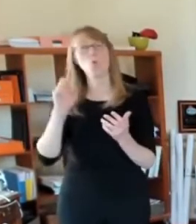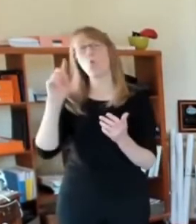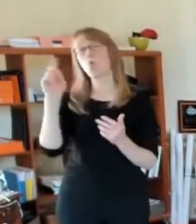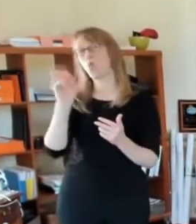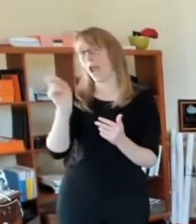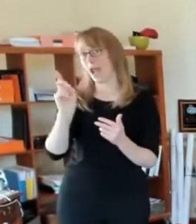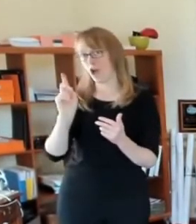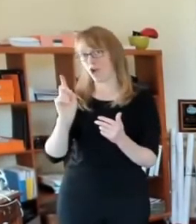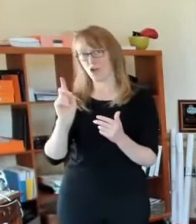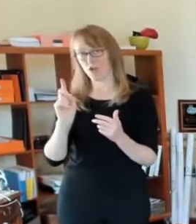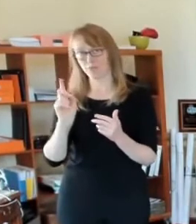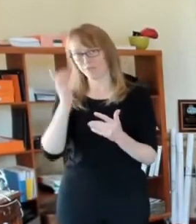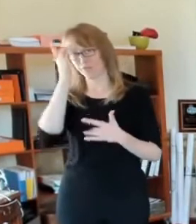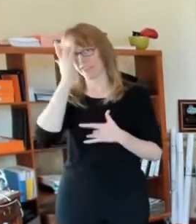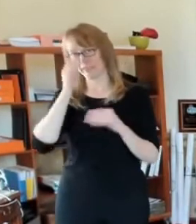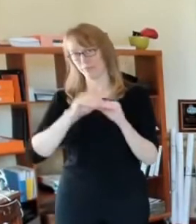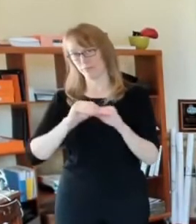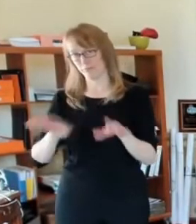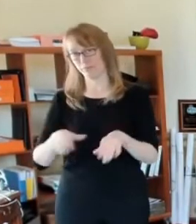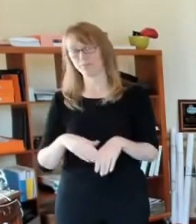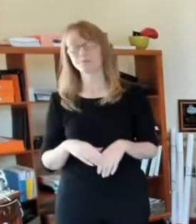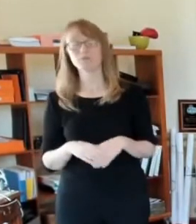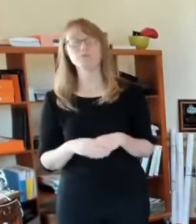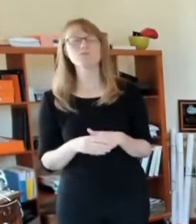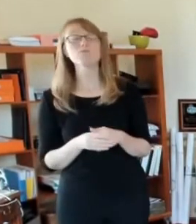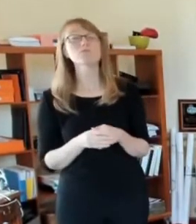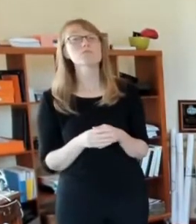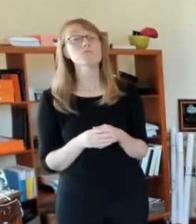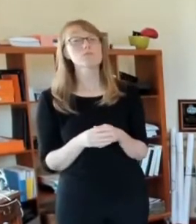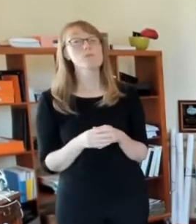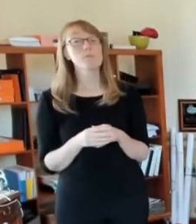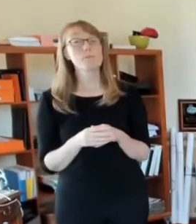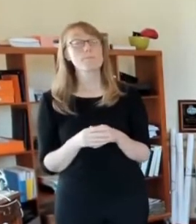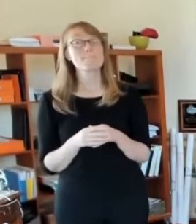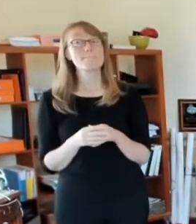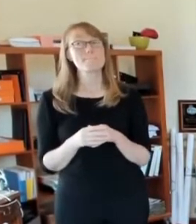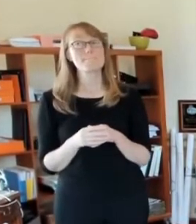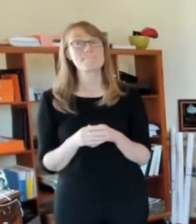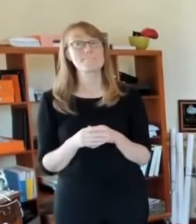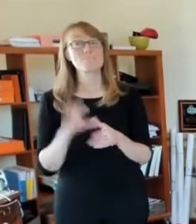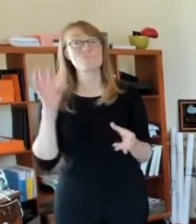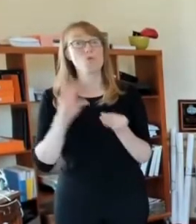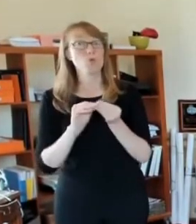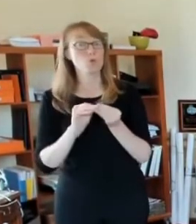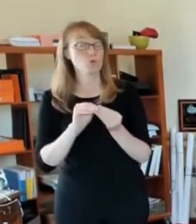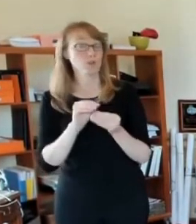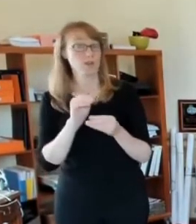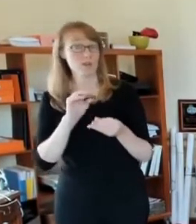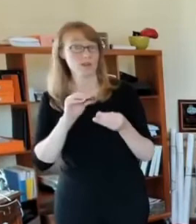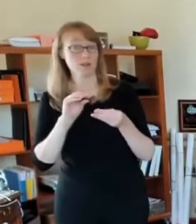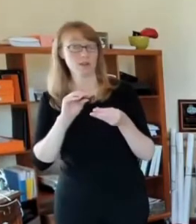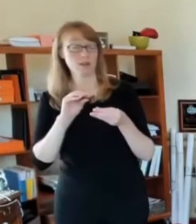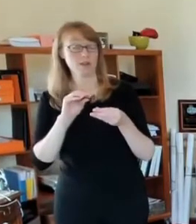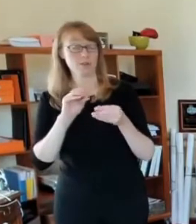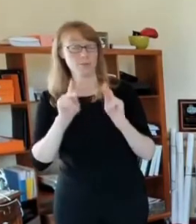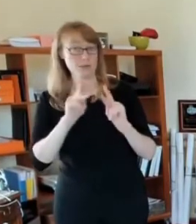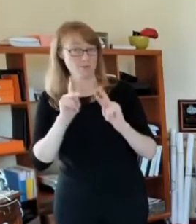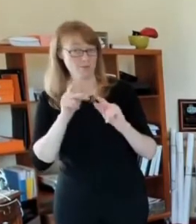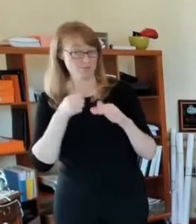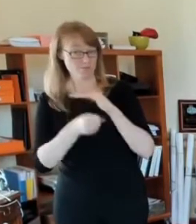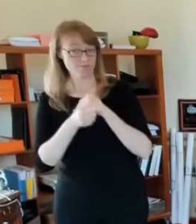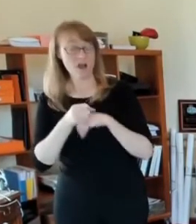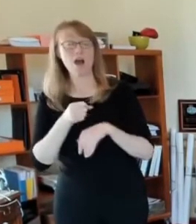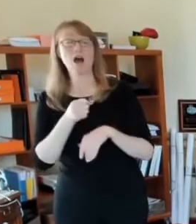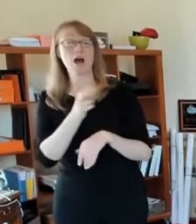hospitalization, currently hospitalized number total is 357. Now, of those